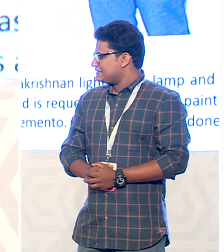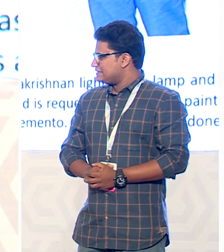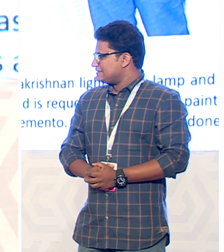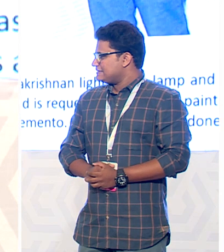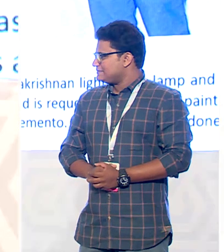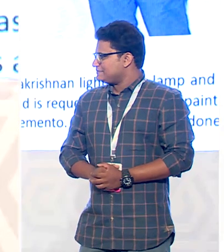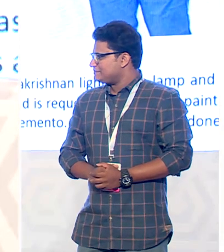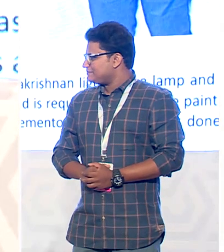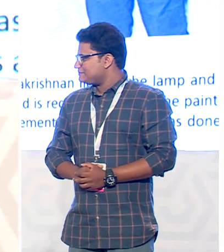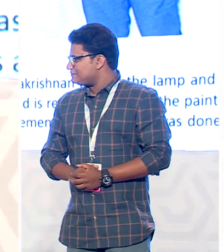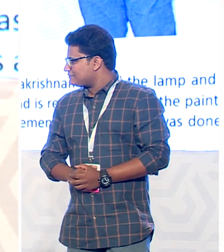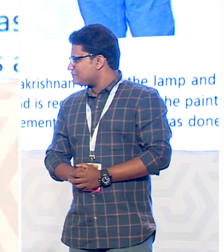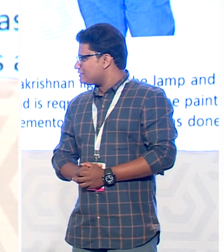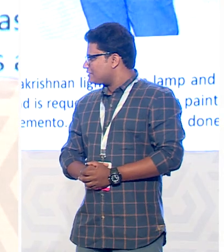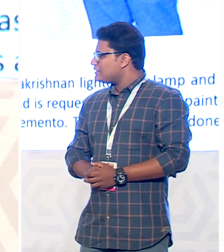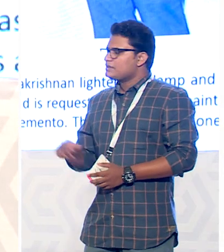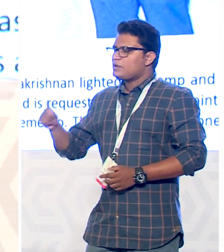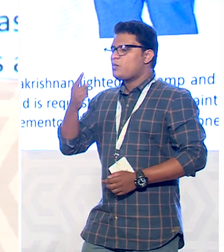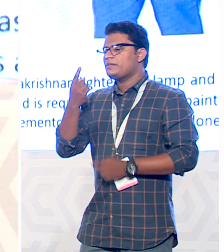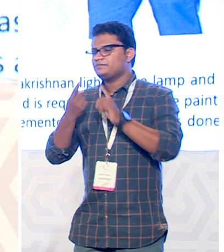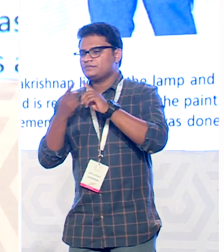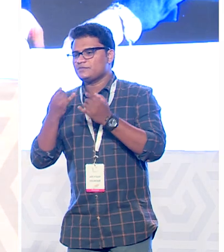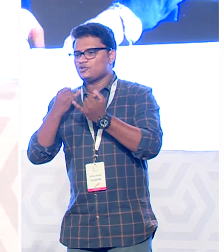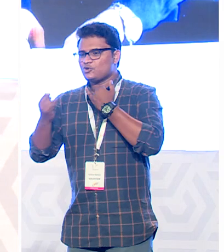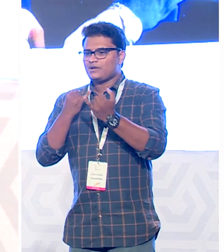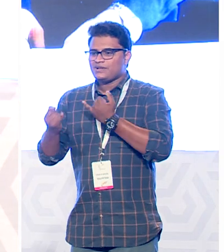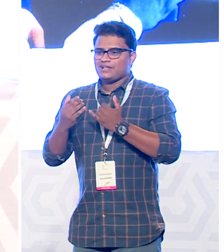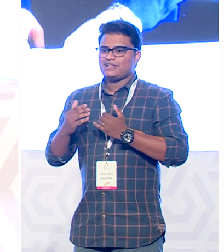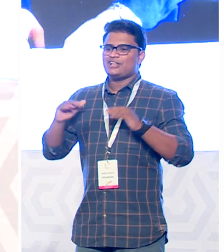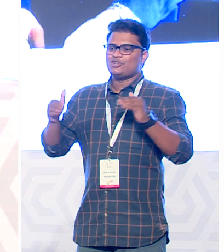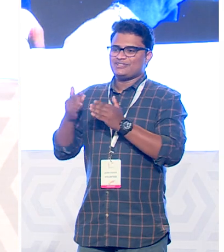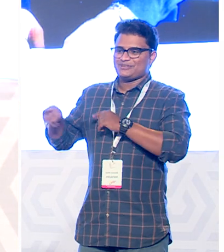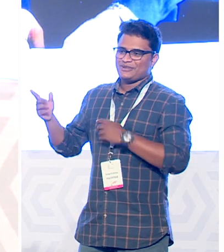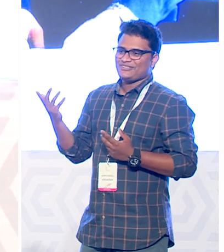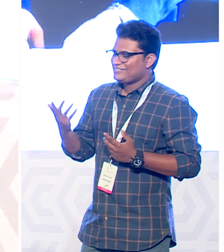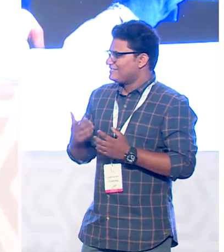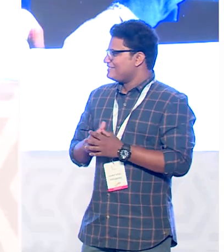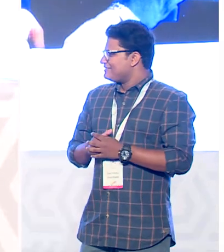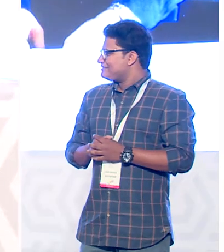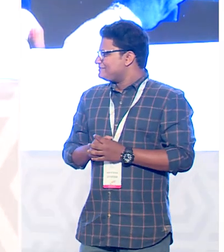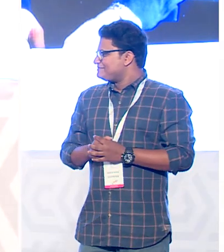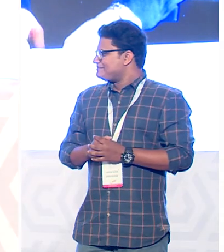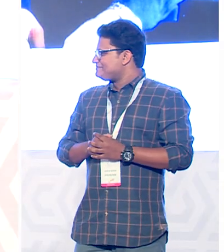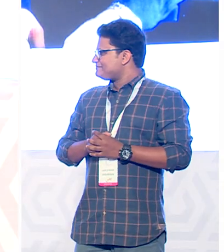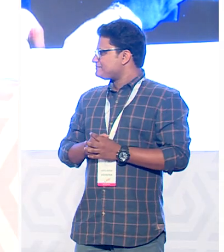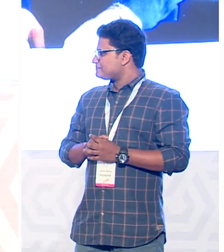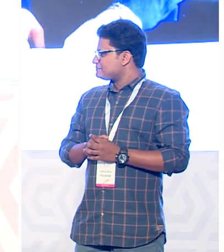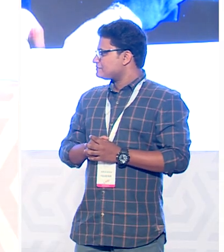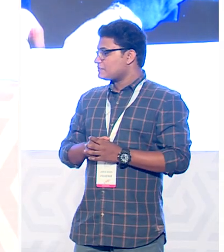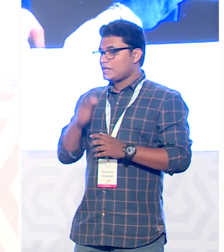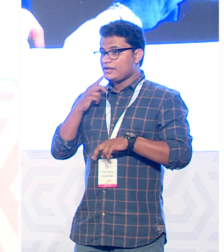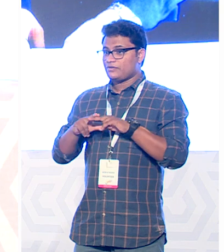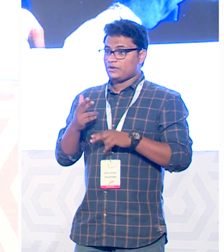I have a bit of a story and introduction to myself if